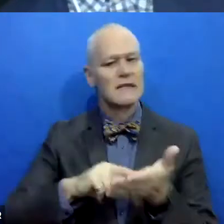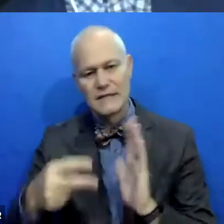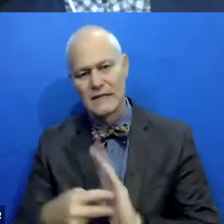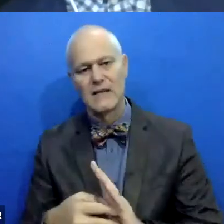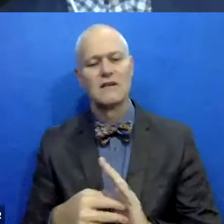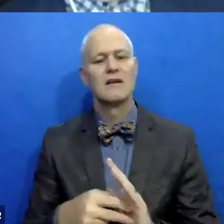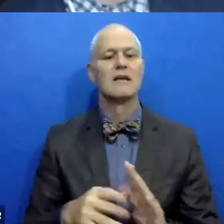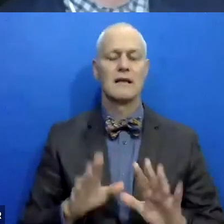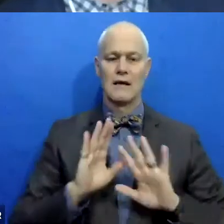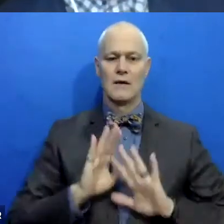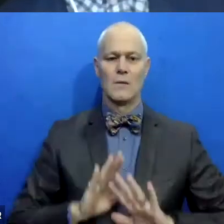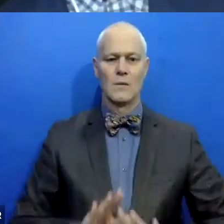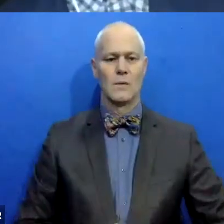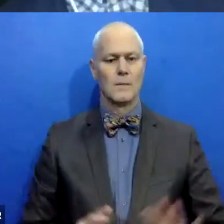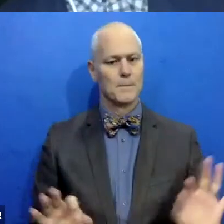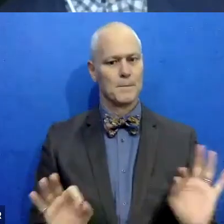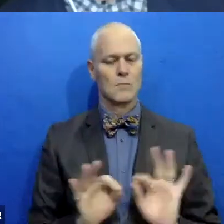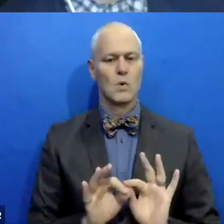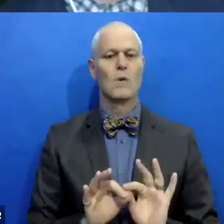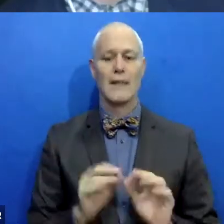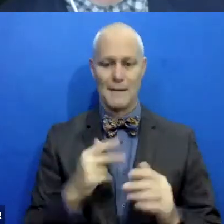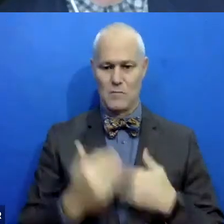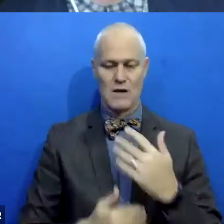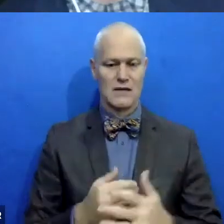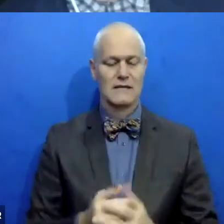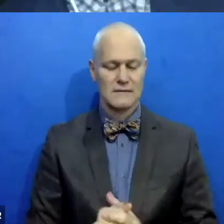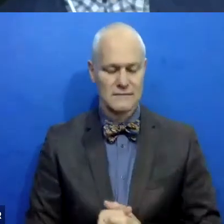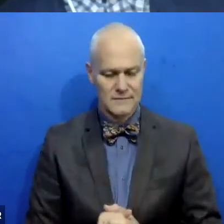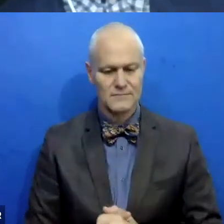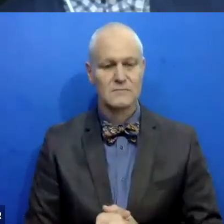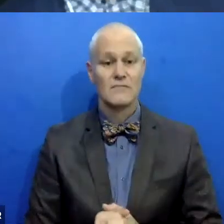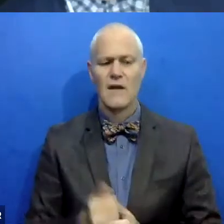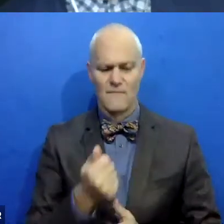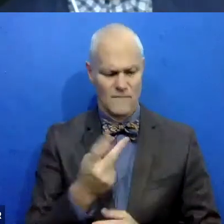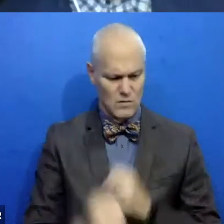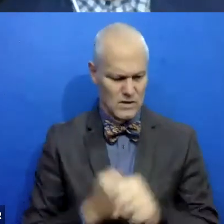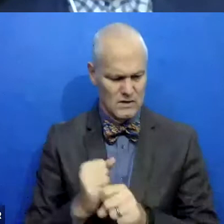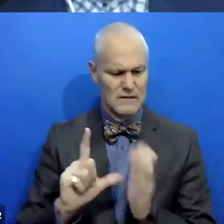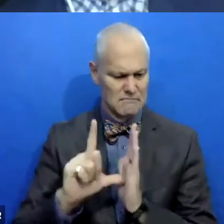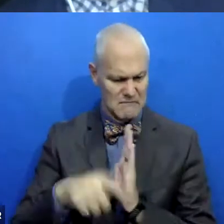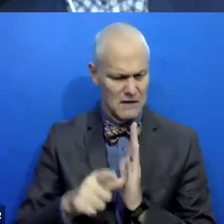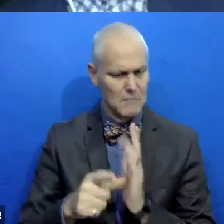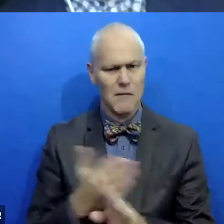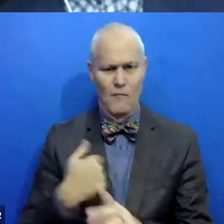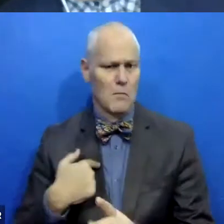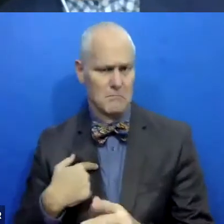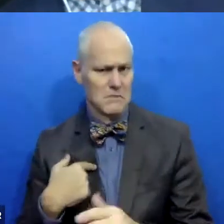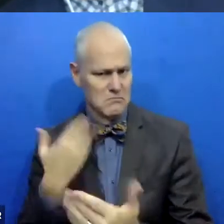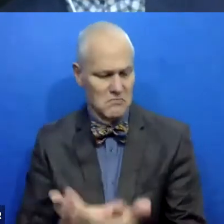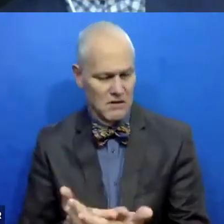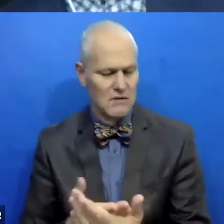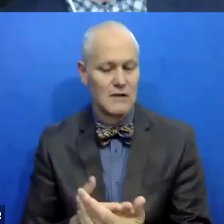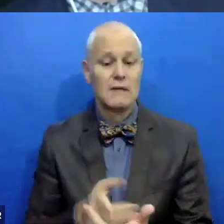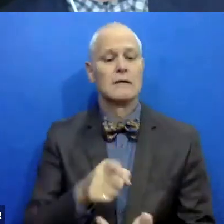with which people, uh, hold the process when they're involved in it. A couple of years later, this is still before I got there, it became a